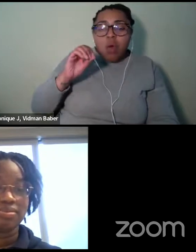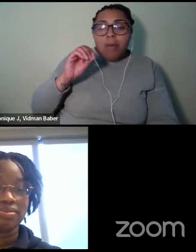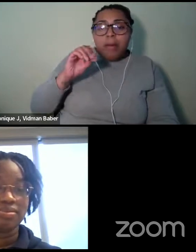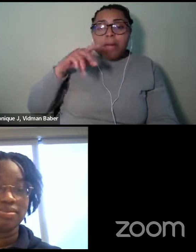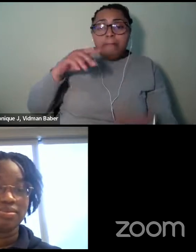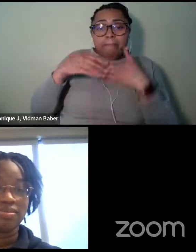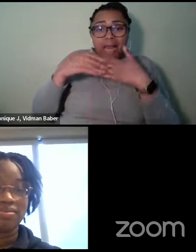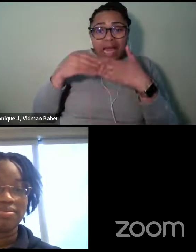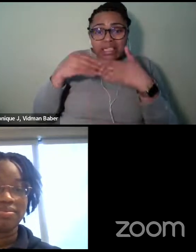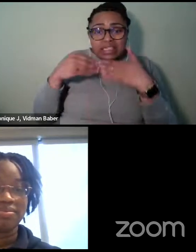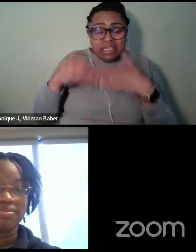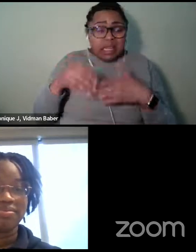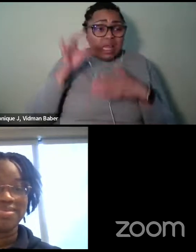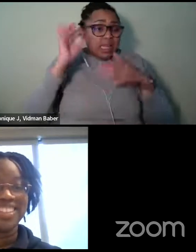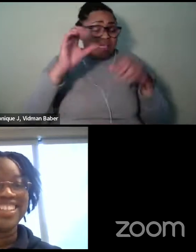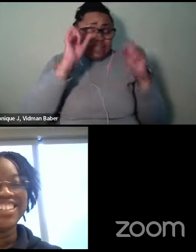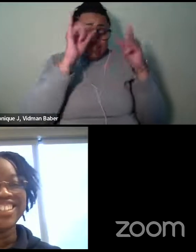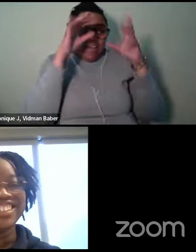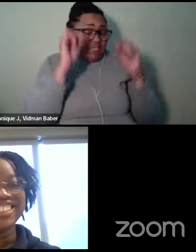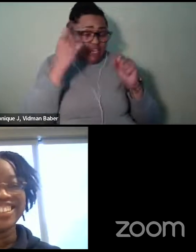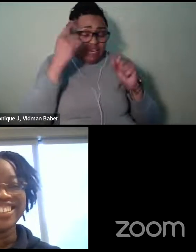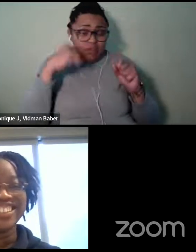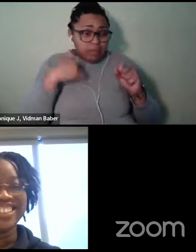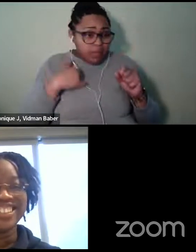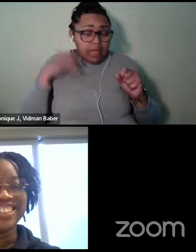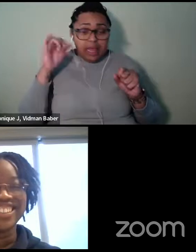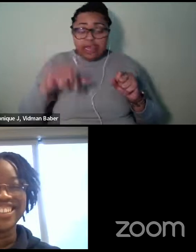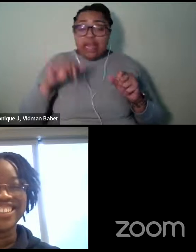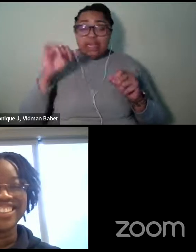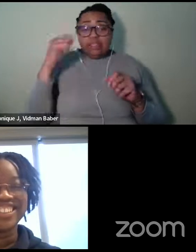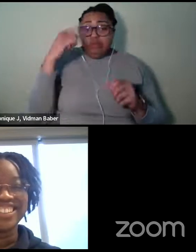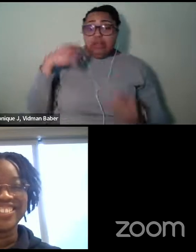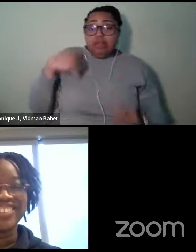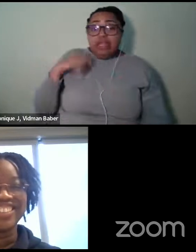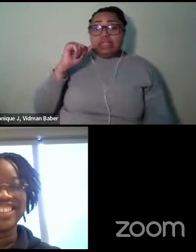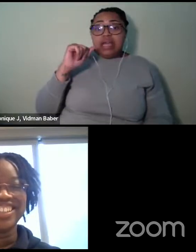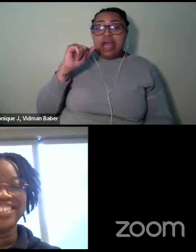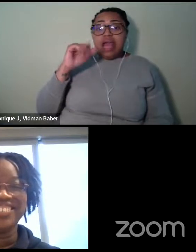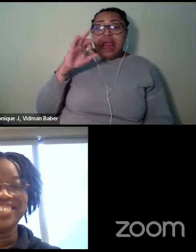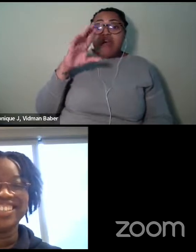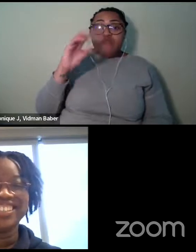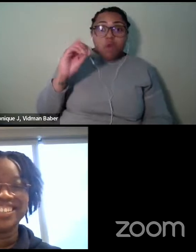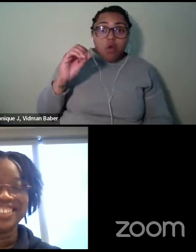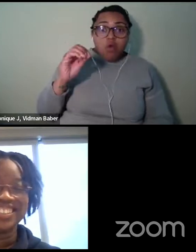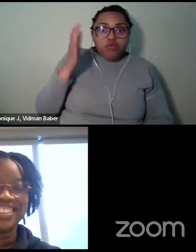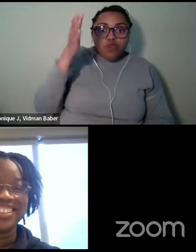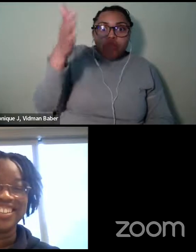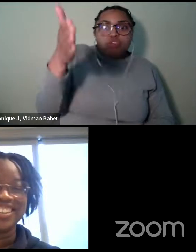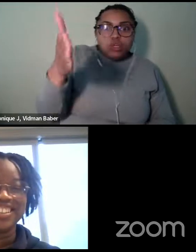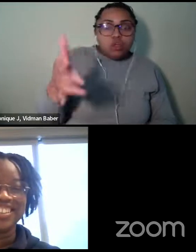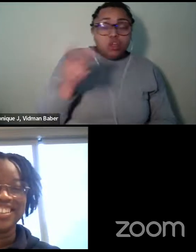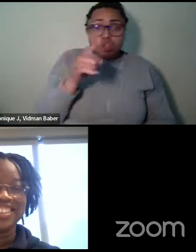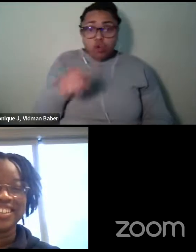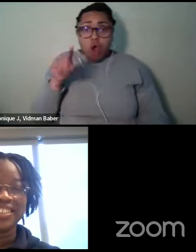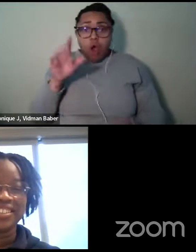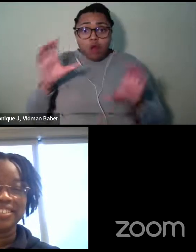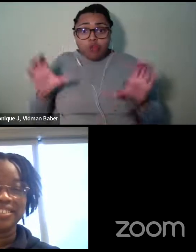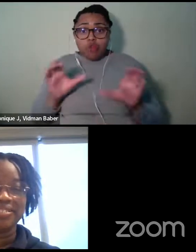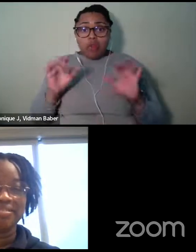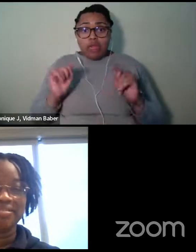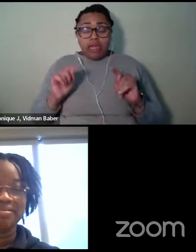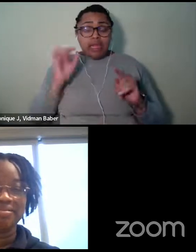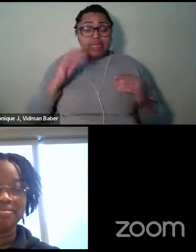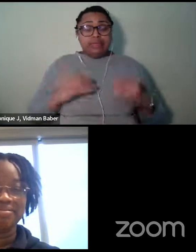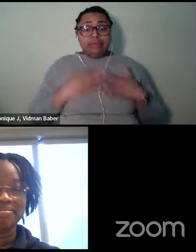To me, this is like Afrofuturism. Like you guys, you guys are doing it. You guys are doing it. So it's, it's really exciting and inspiring to me as a writer